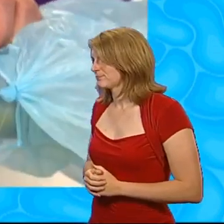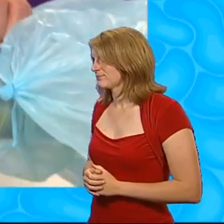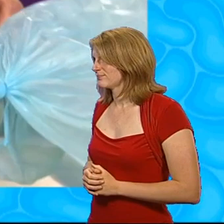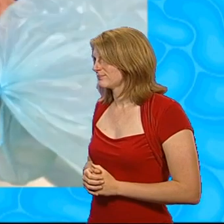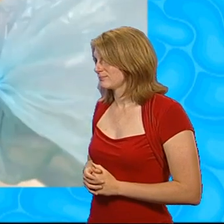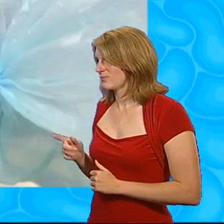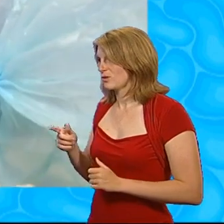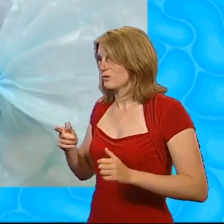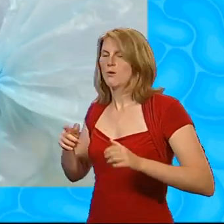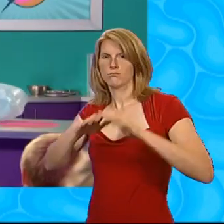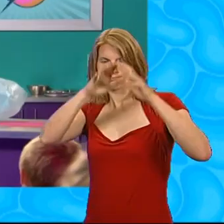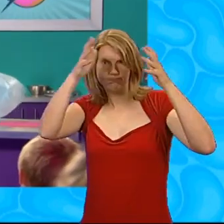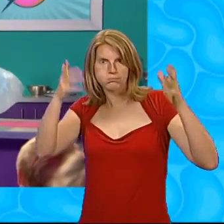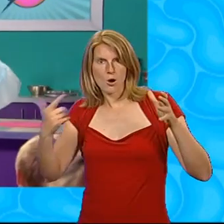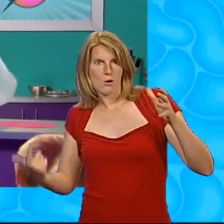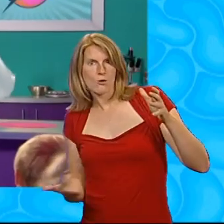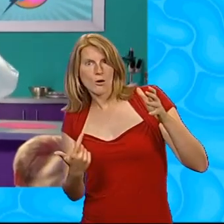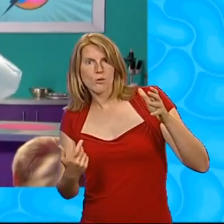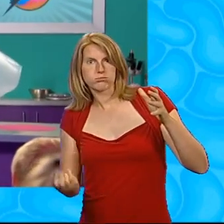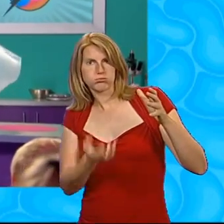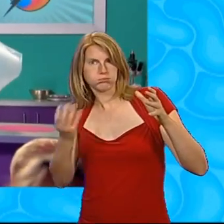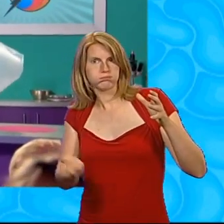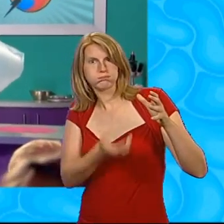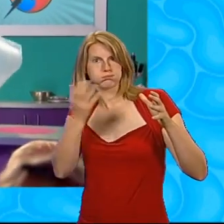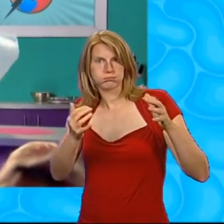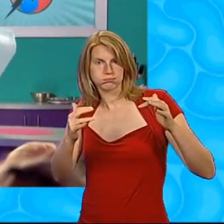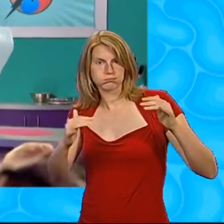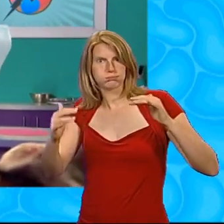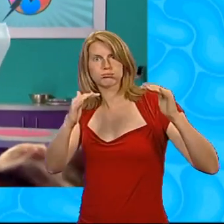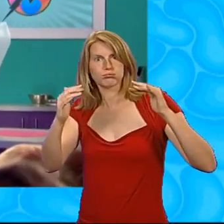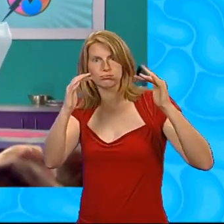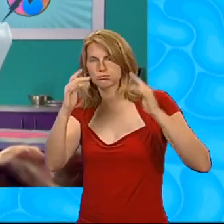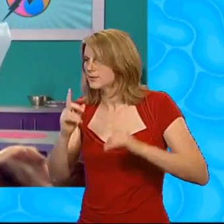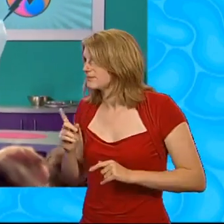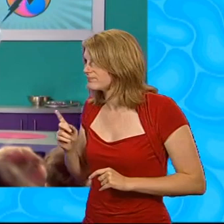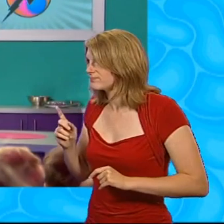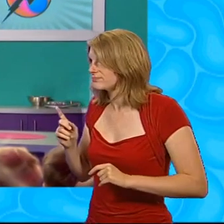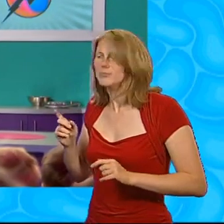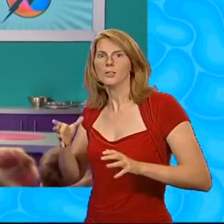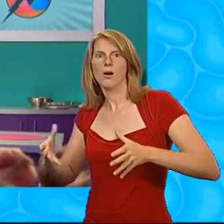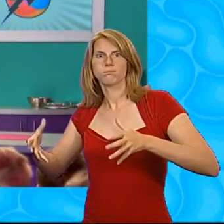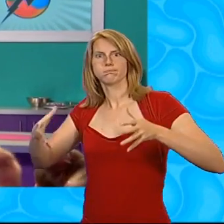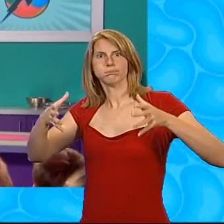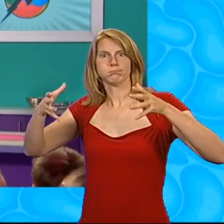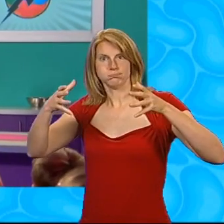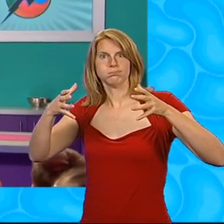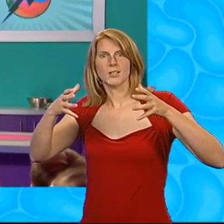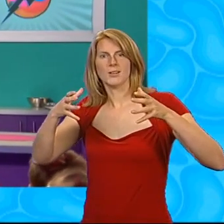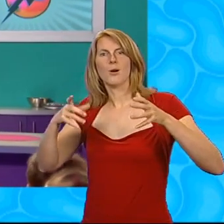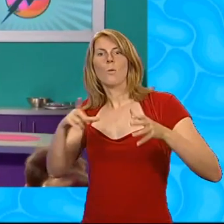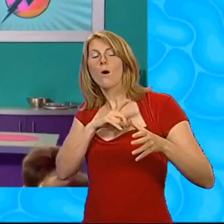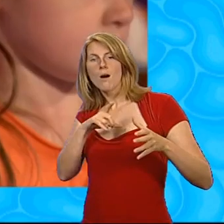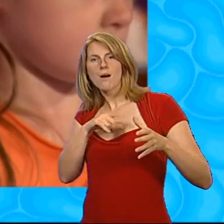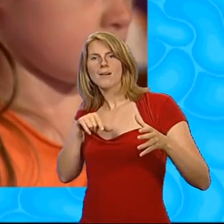and when it fills up it starts to float and that's because when air gets hot it starts to get